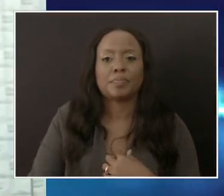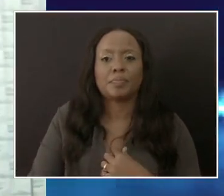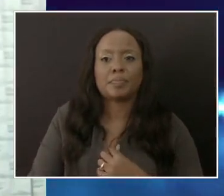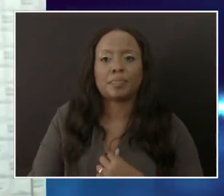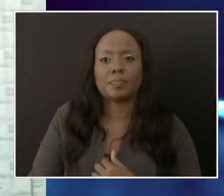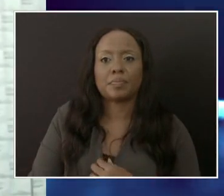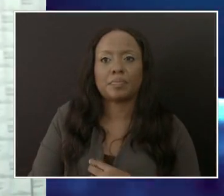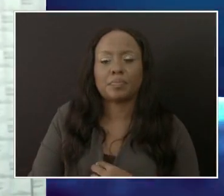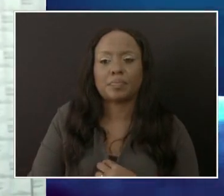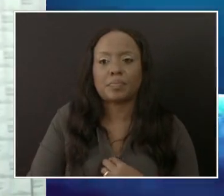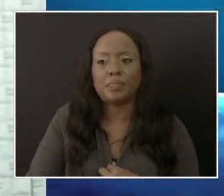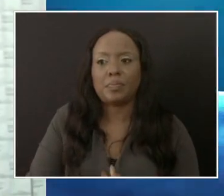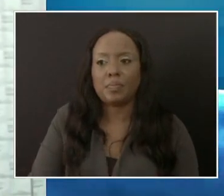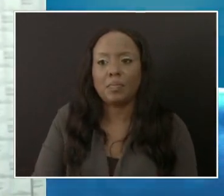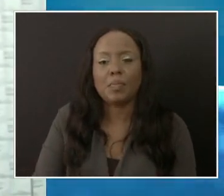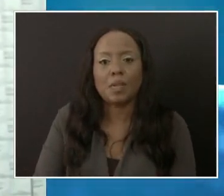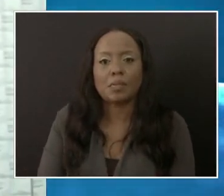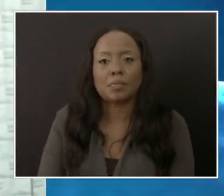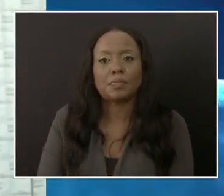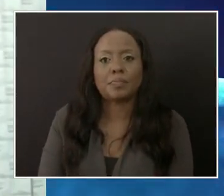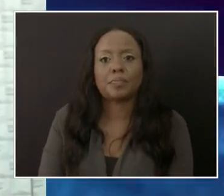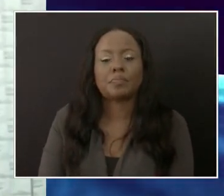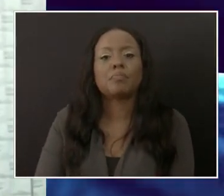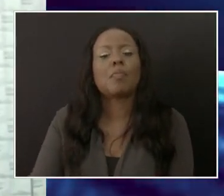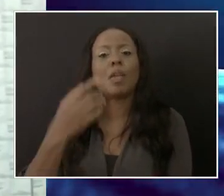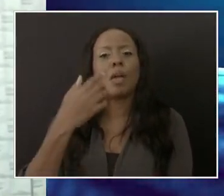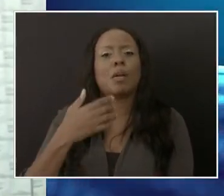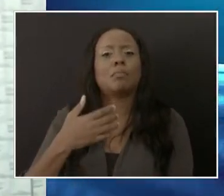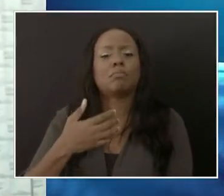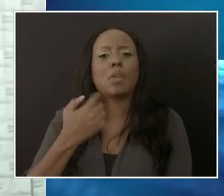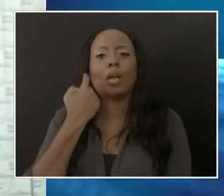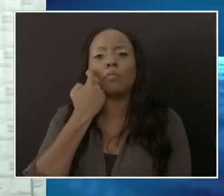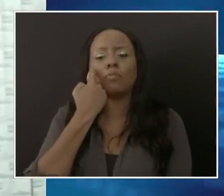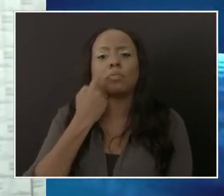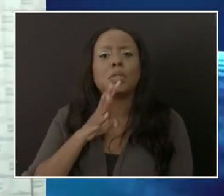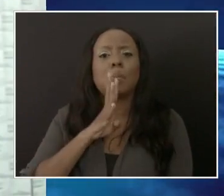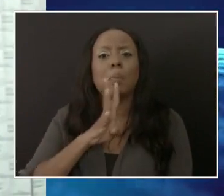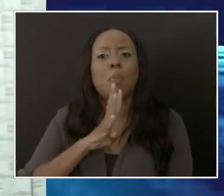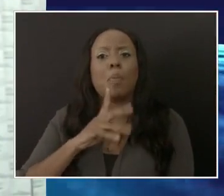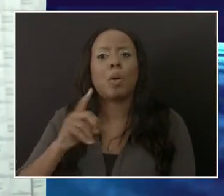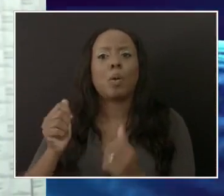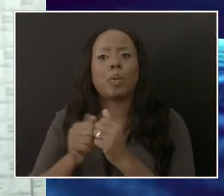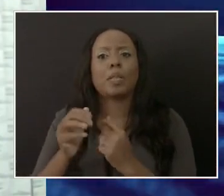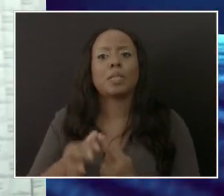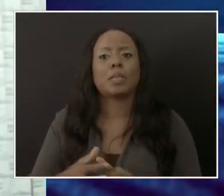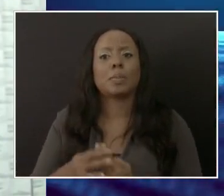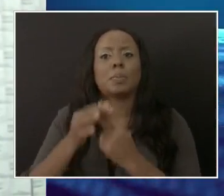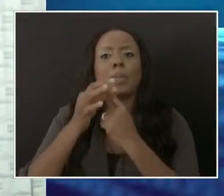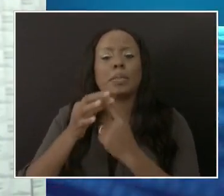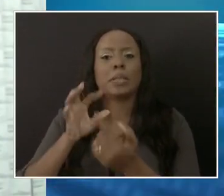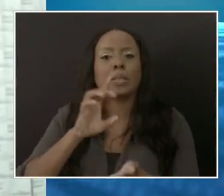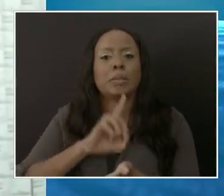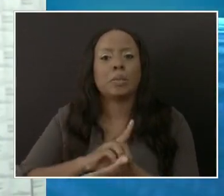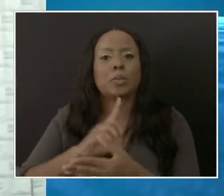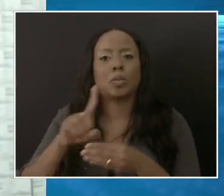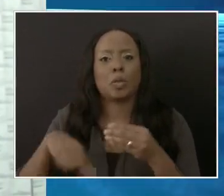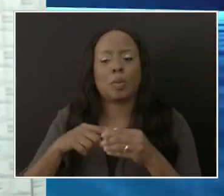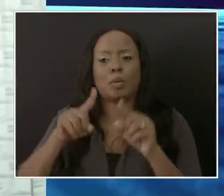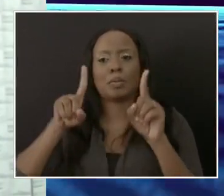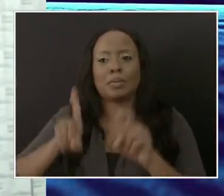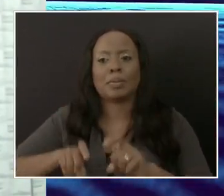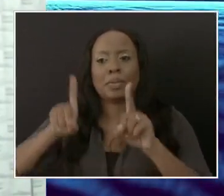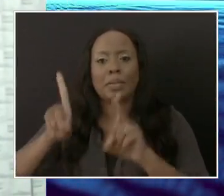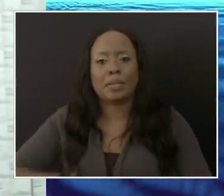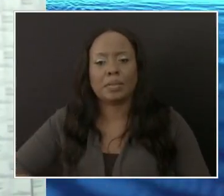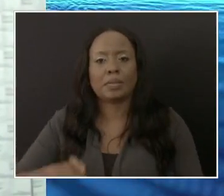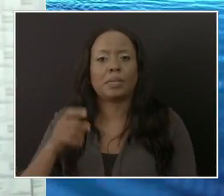the actual testing, I recently spoke with a virologist about testing for the Omicron variant and